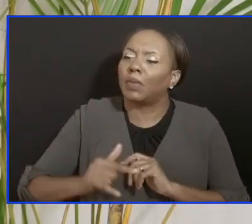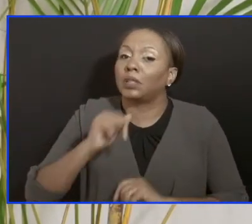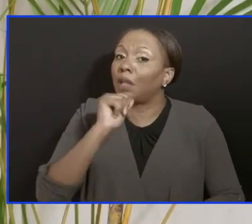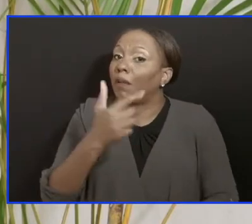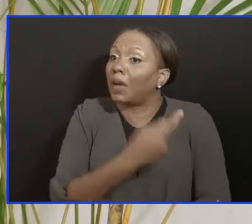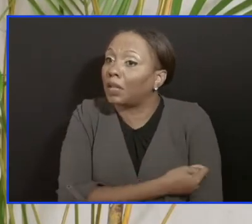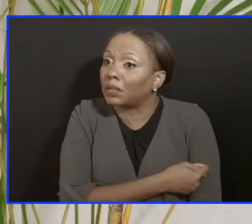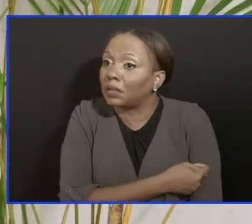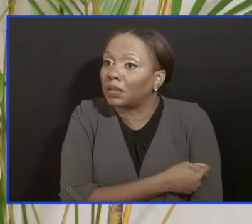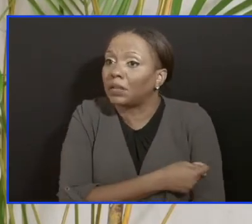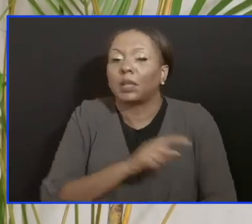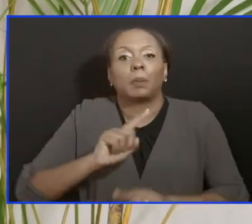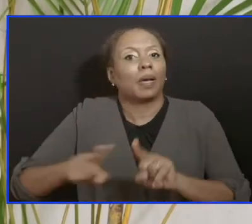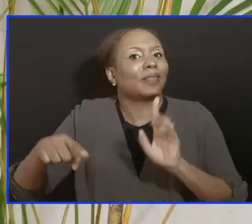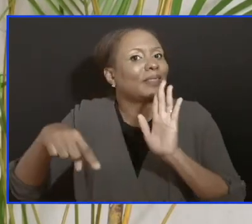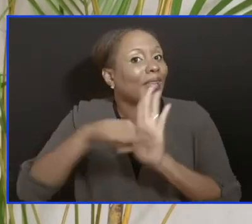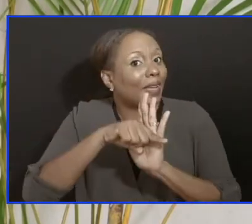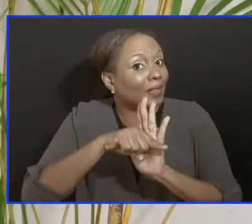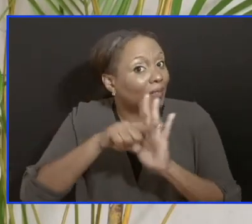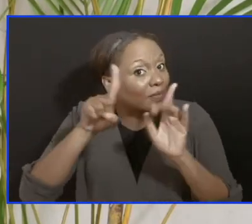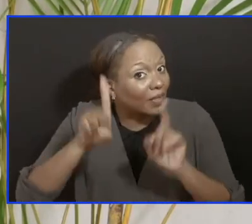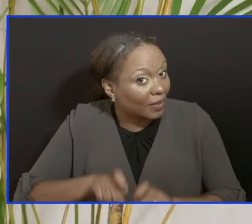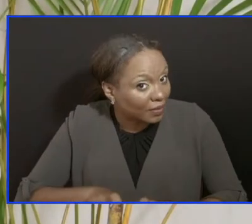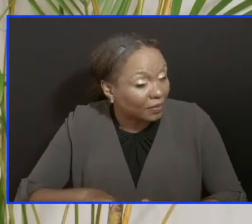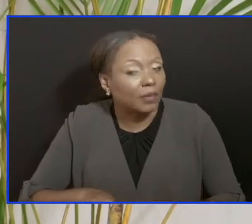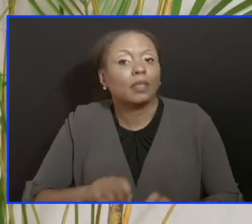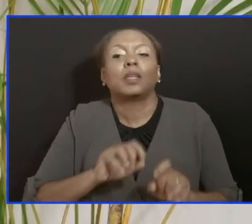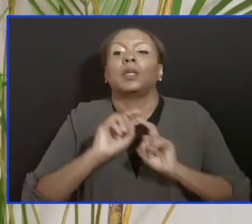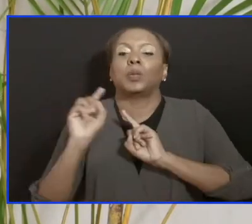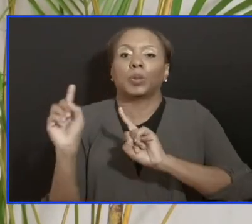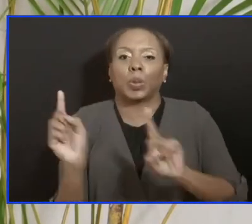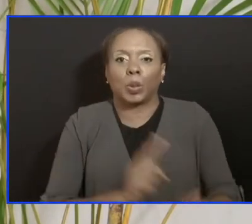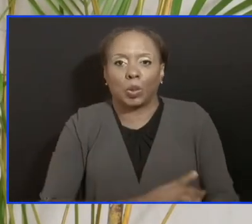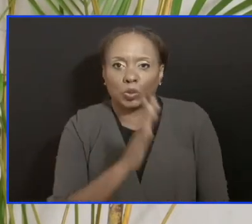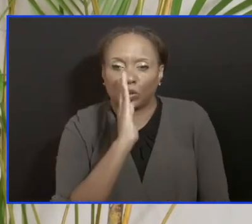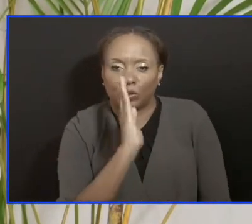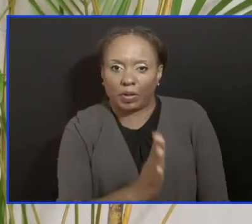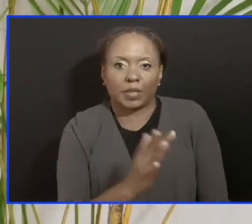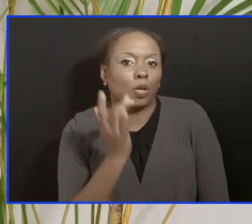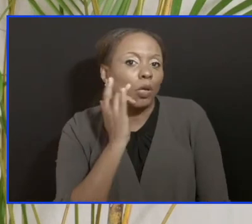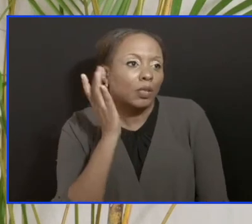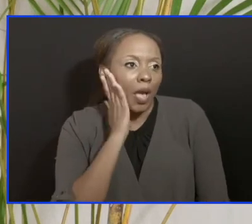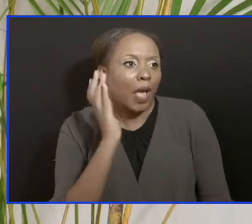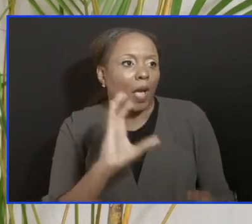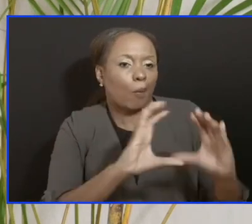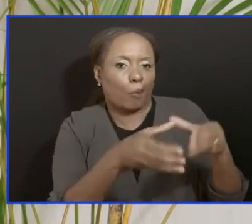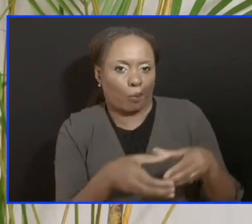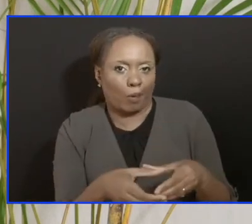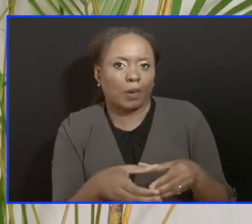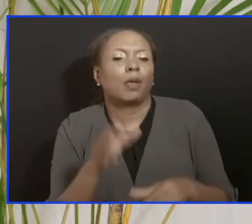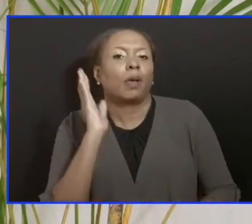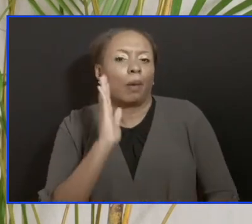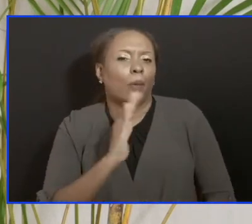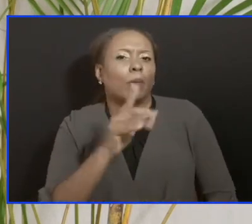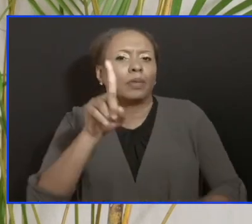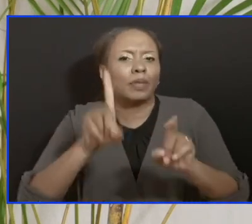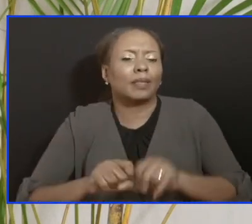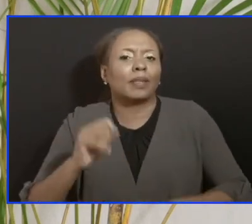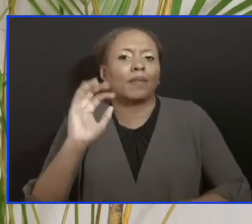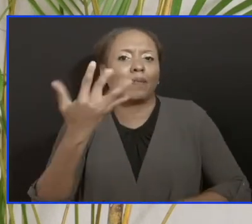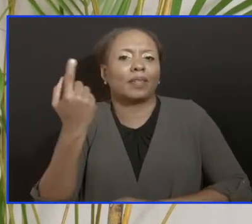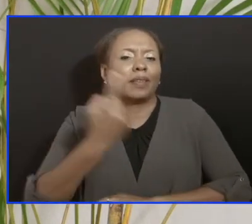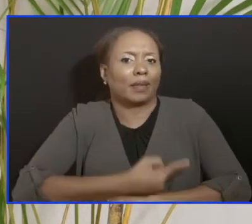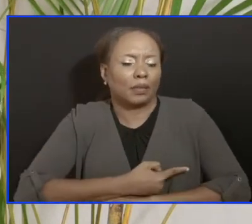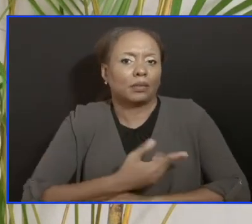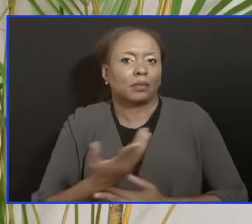but to allow them to go straight to hotel designated quarantine and then we would test them on day five. So these are